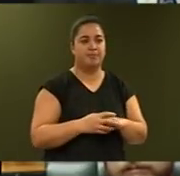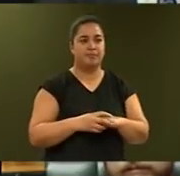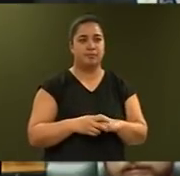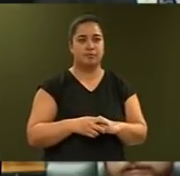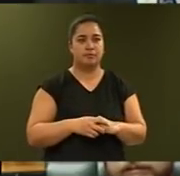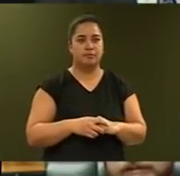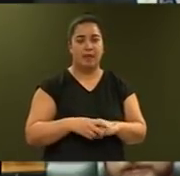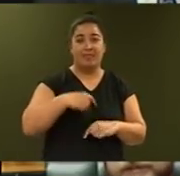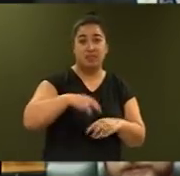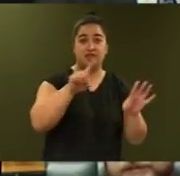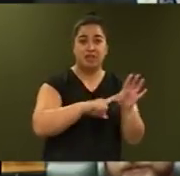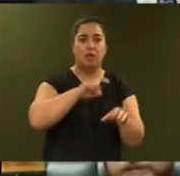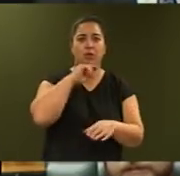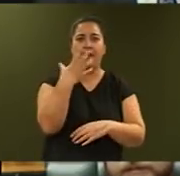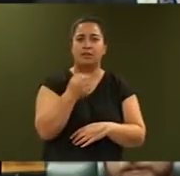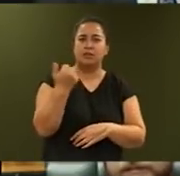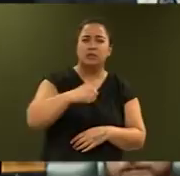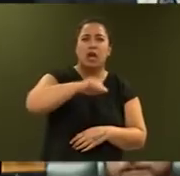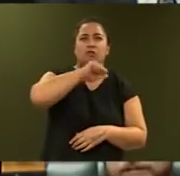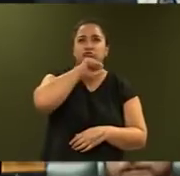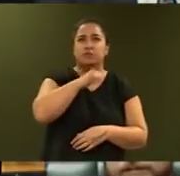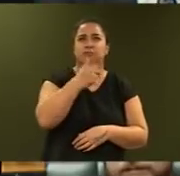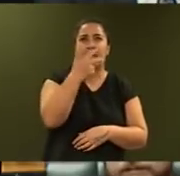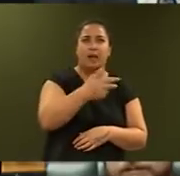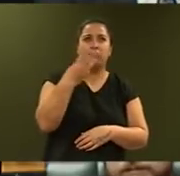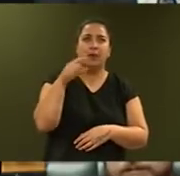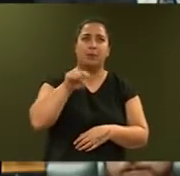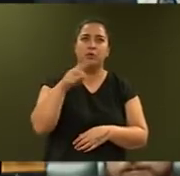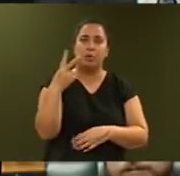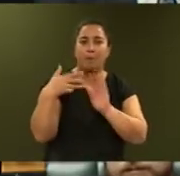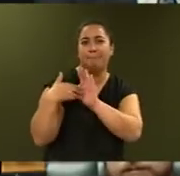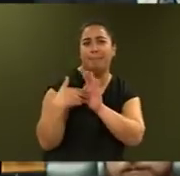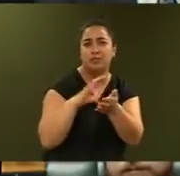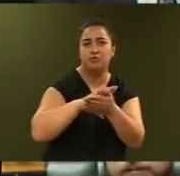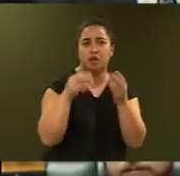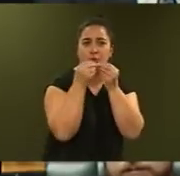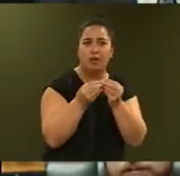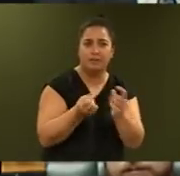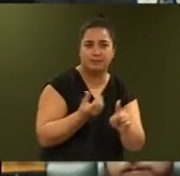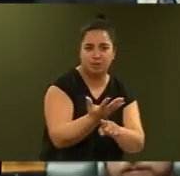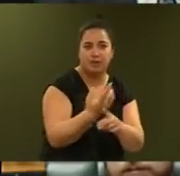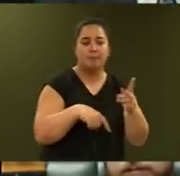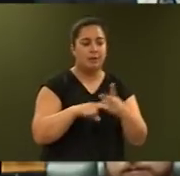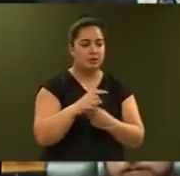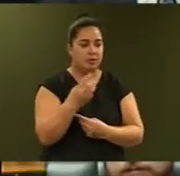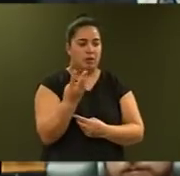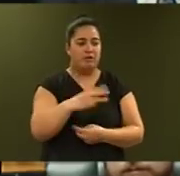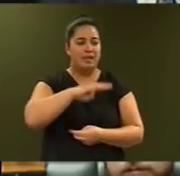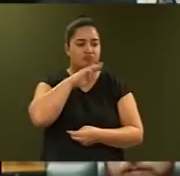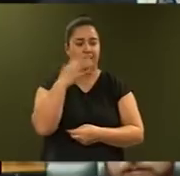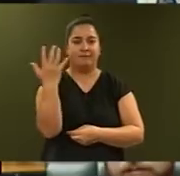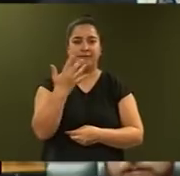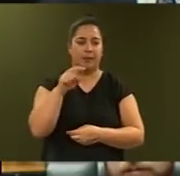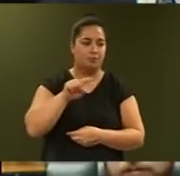will be made up of $684.2 million of operating expenditure and $315.8 million of capital